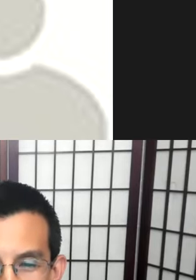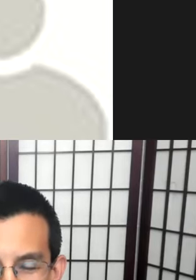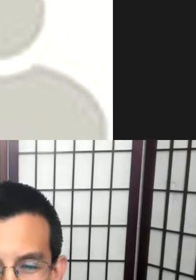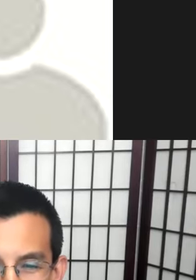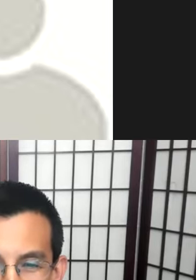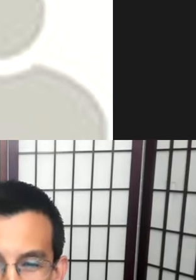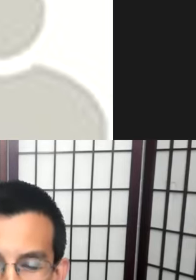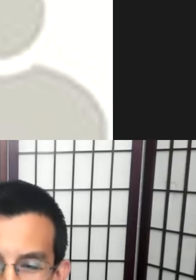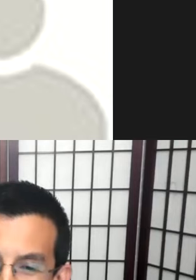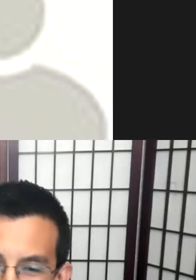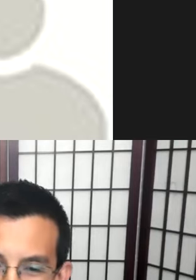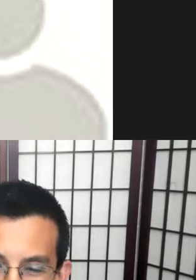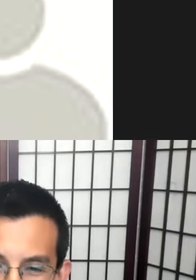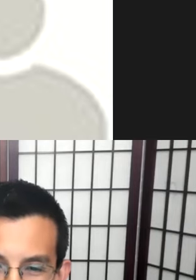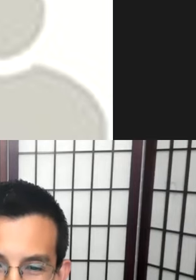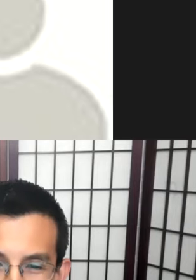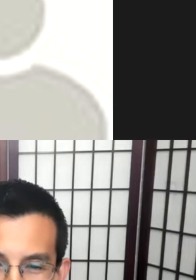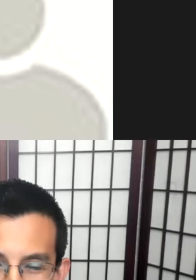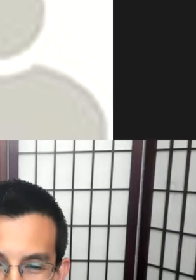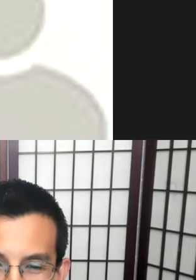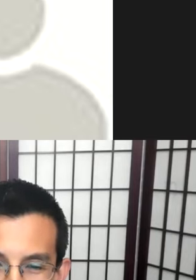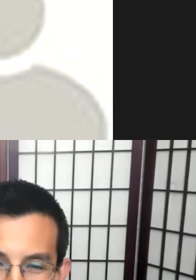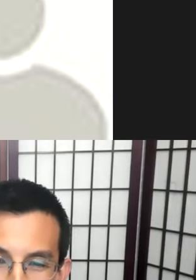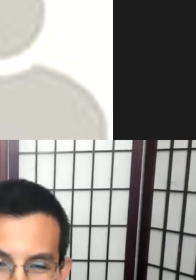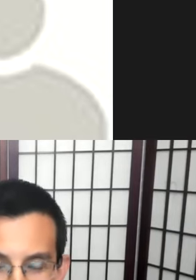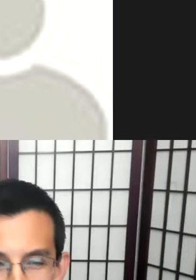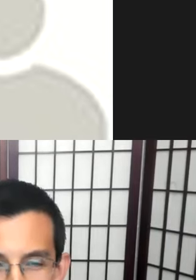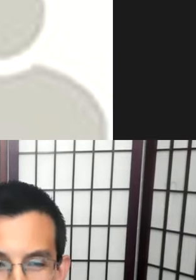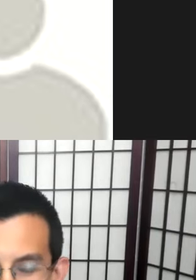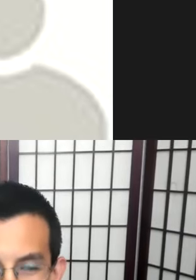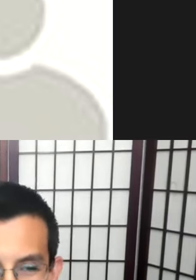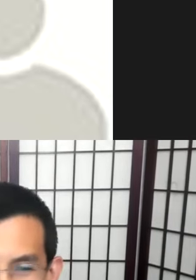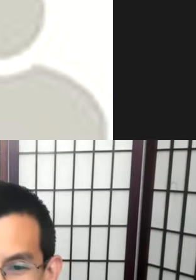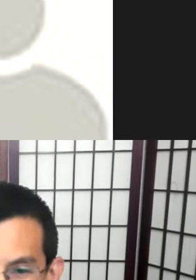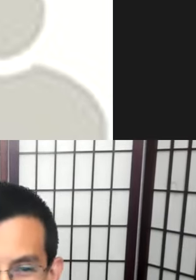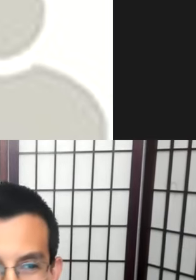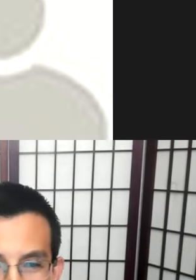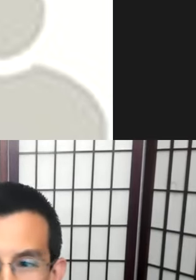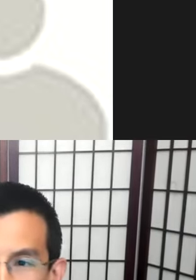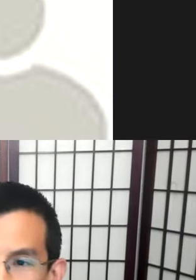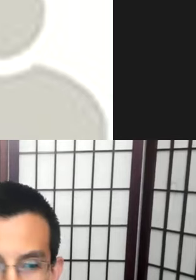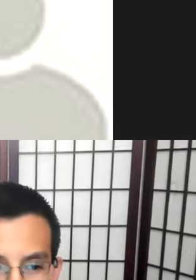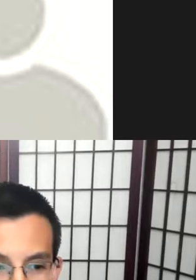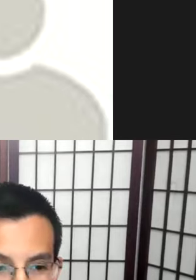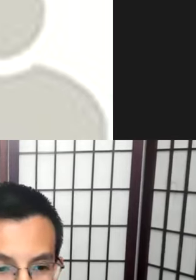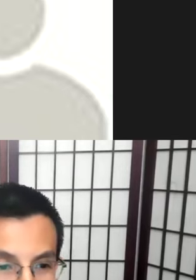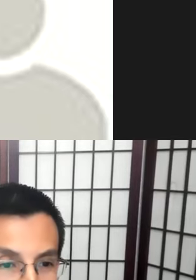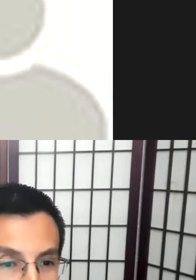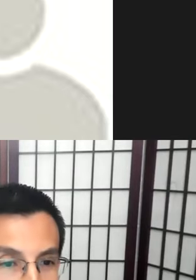keynote with people sort of advocating for exploitative research really should not occur at all.